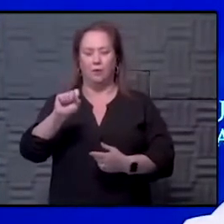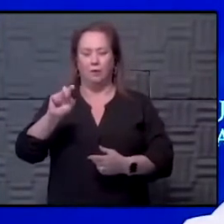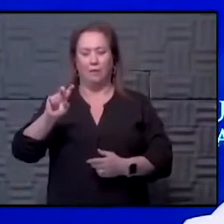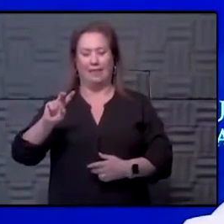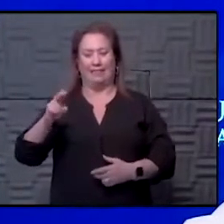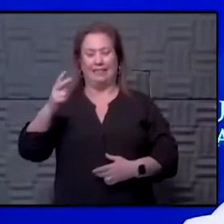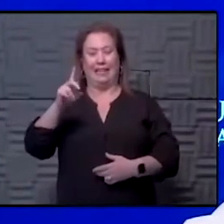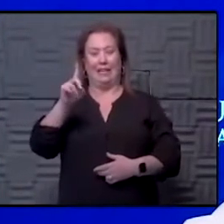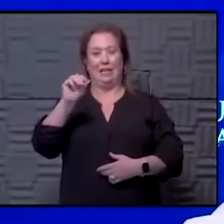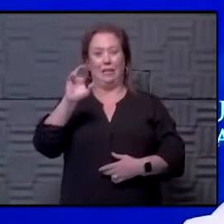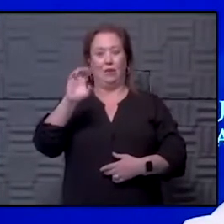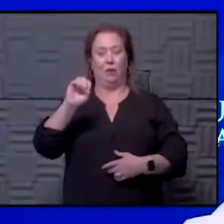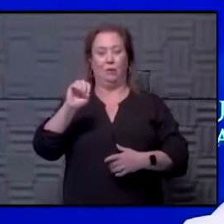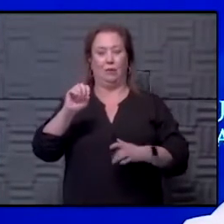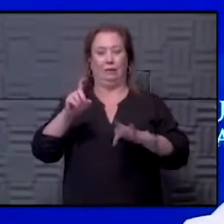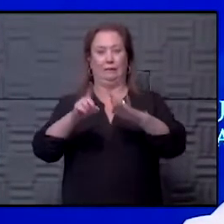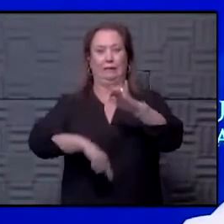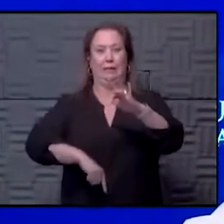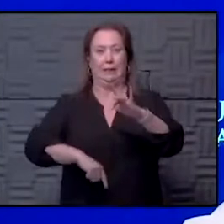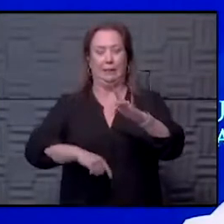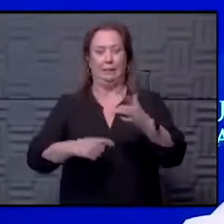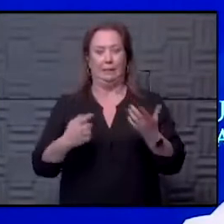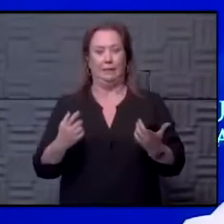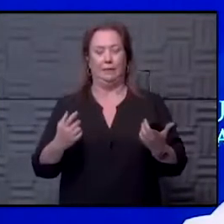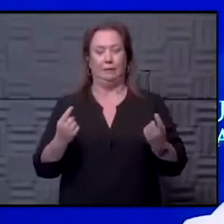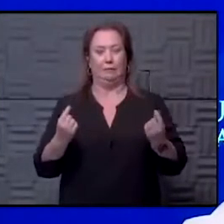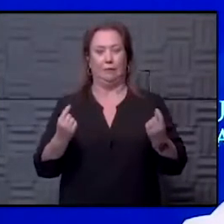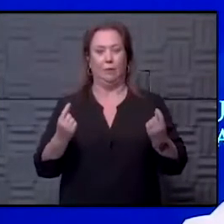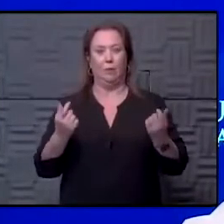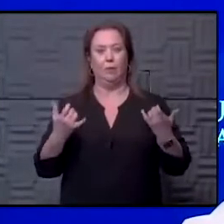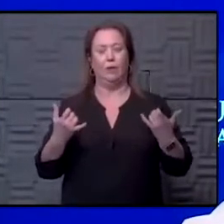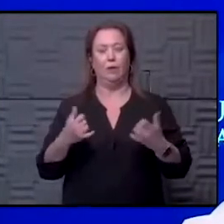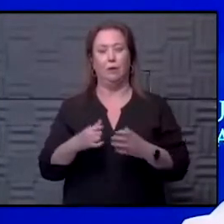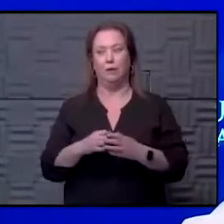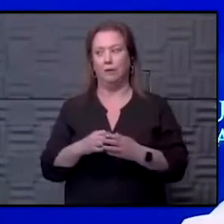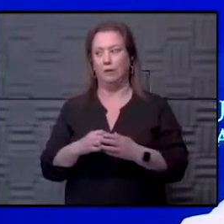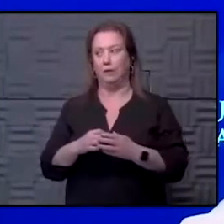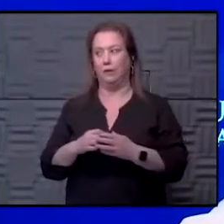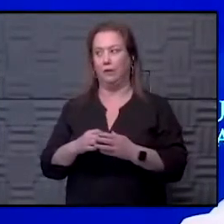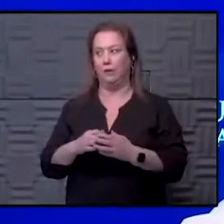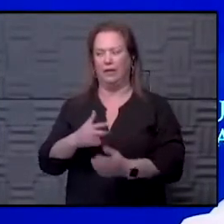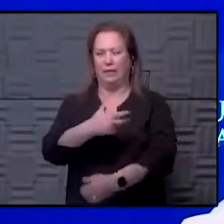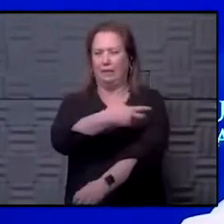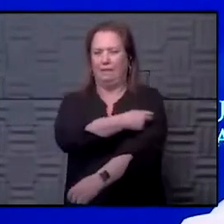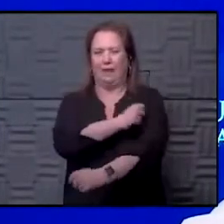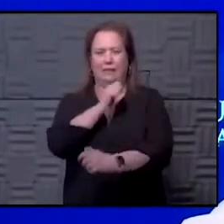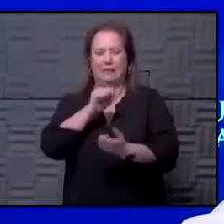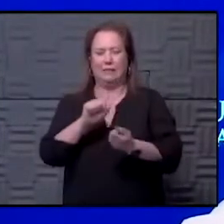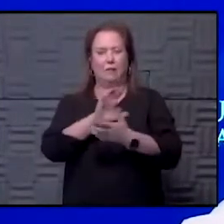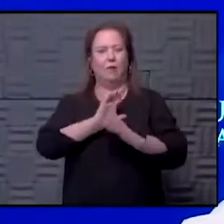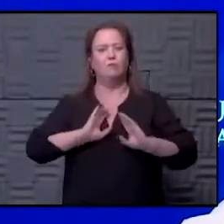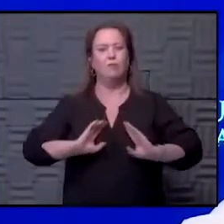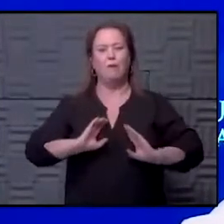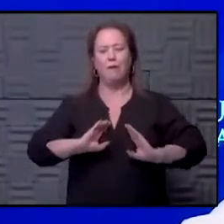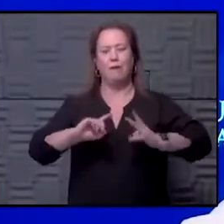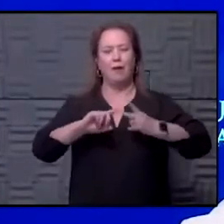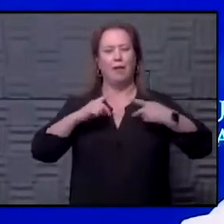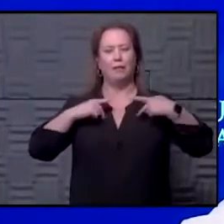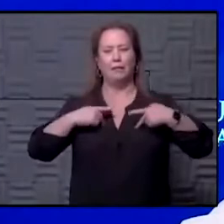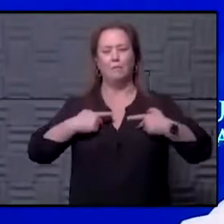dose. Now, what are my options? That's a great question. I'm not sure that the vaccine causes bronchitis and